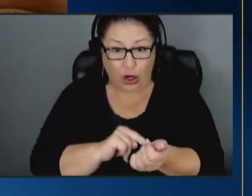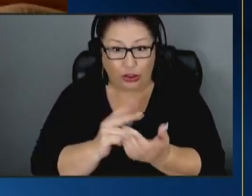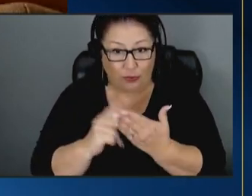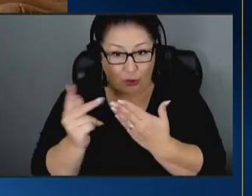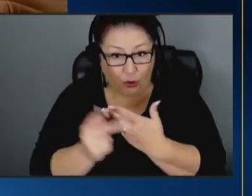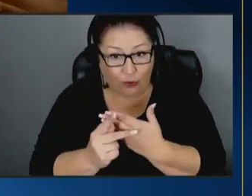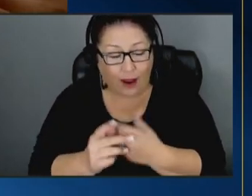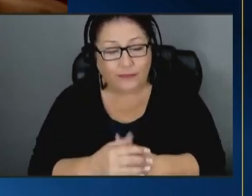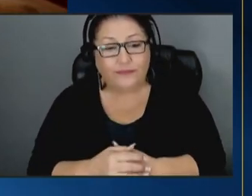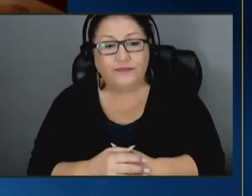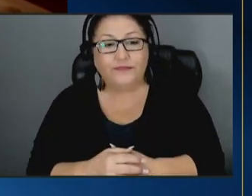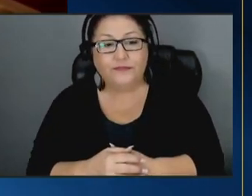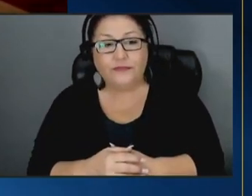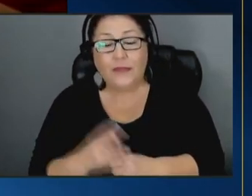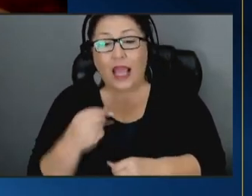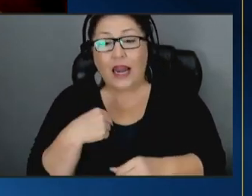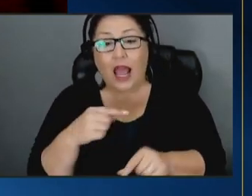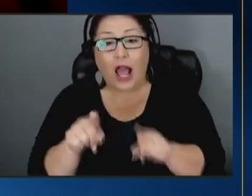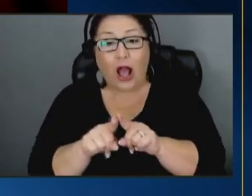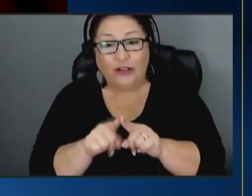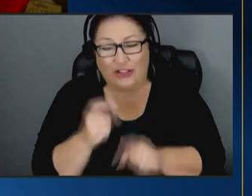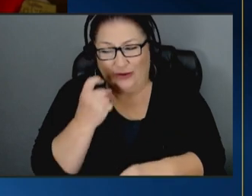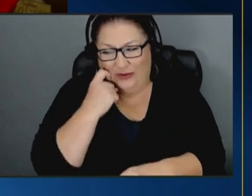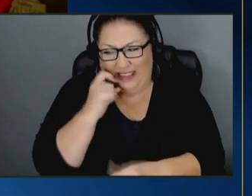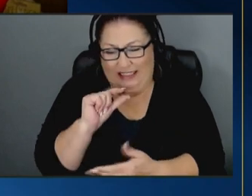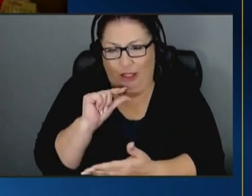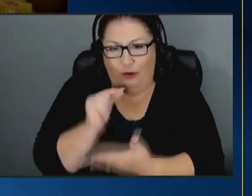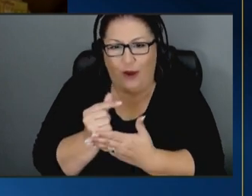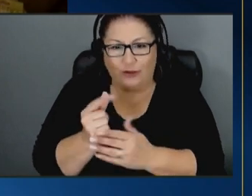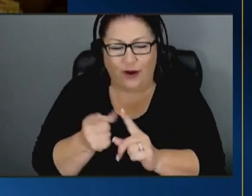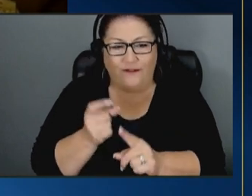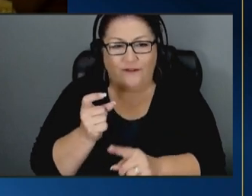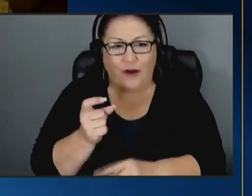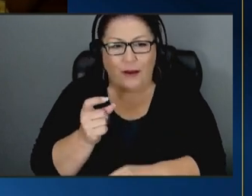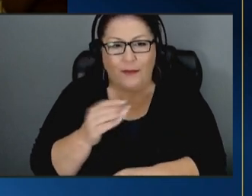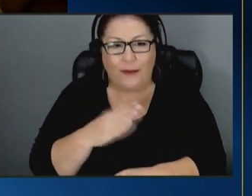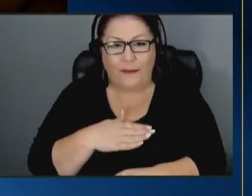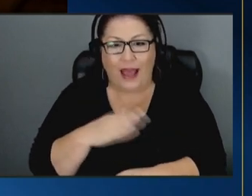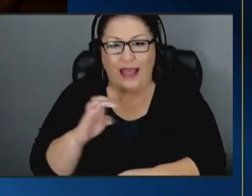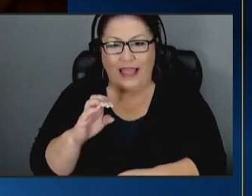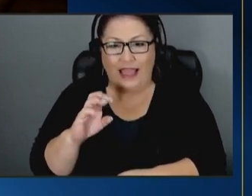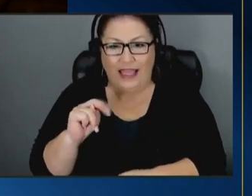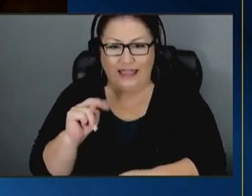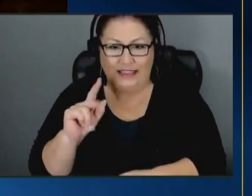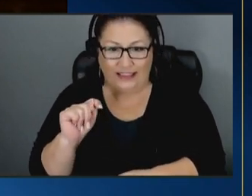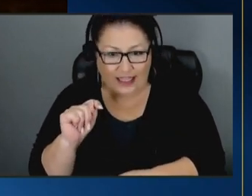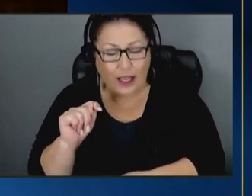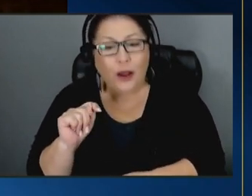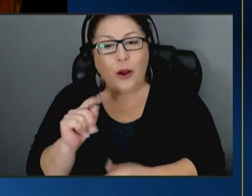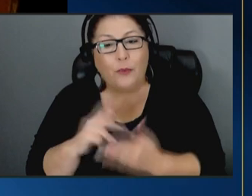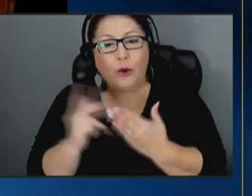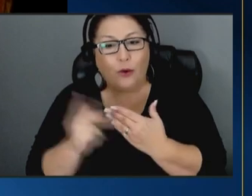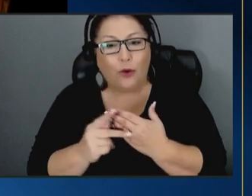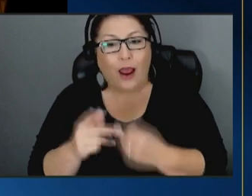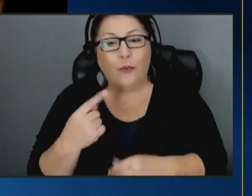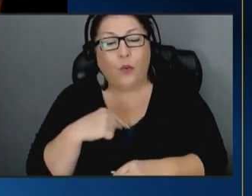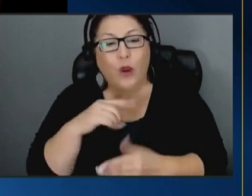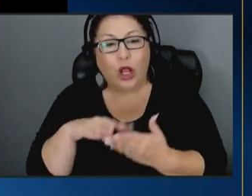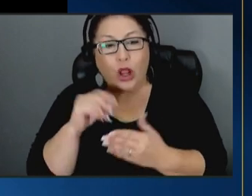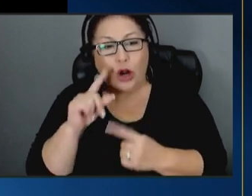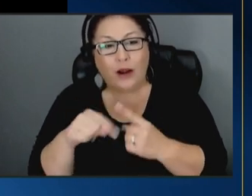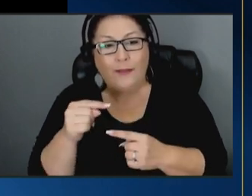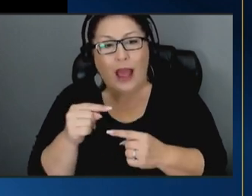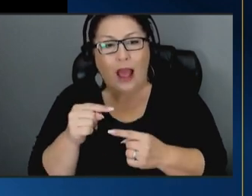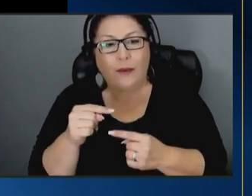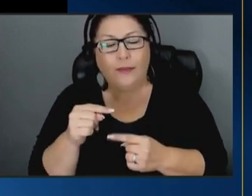and i also just recently graduated from my ent program we learned about basically being a